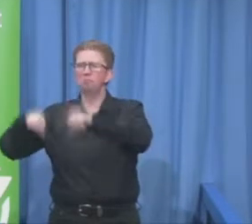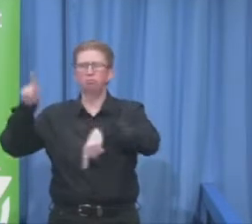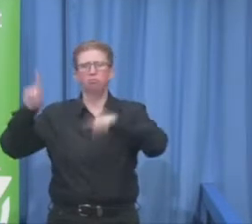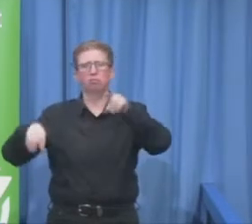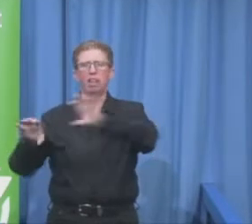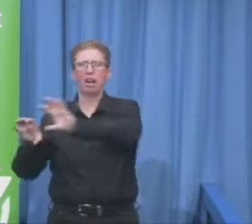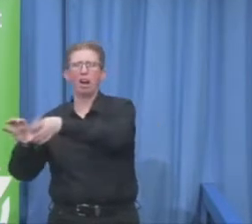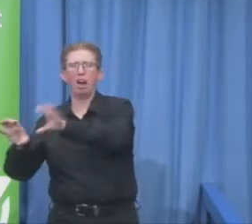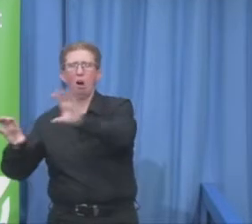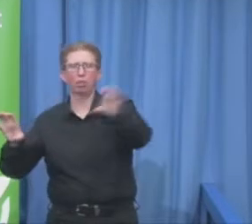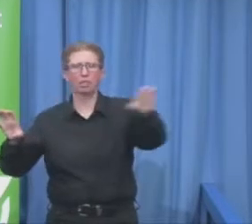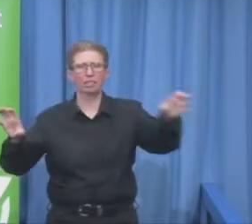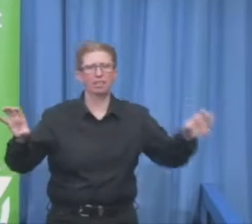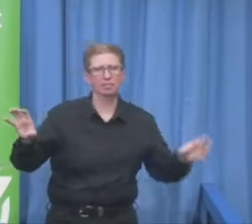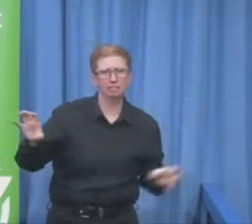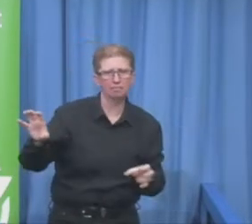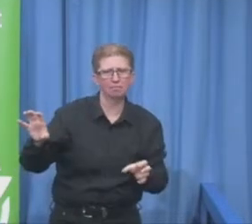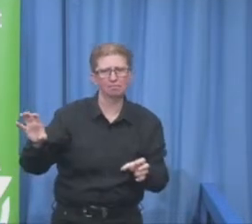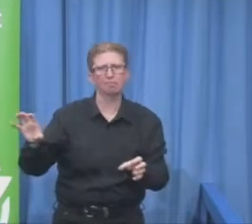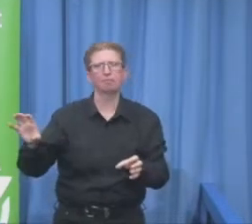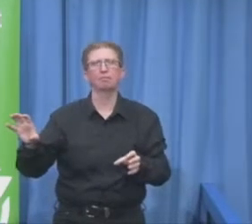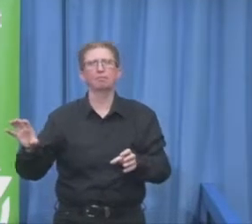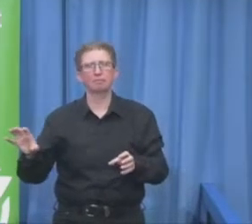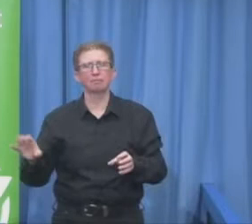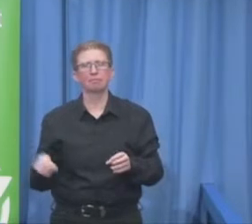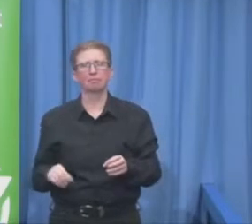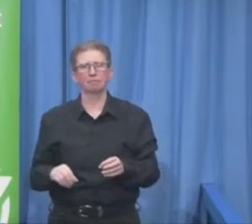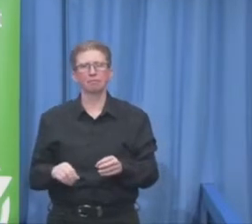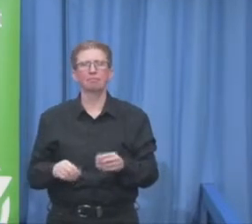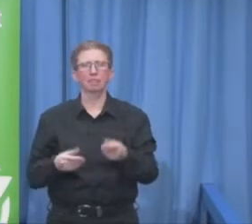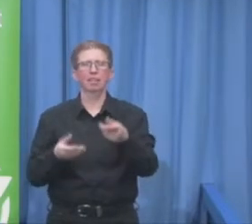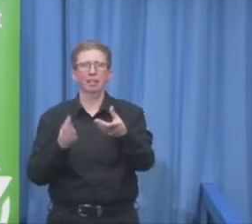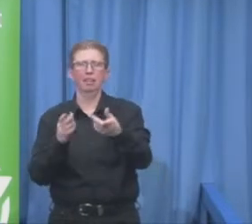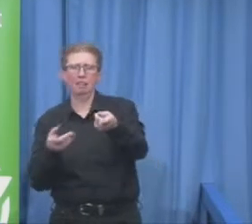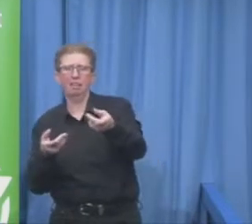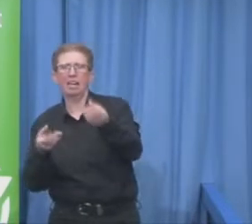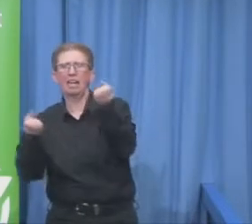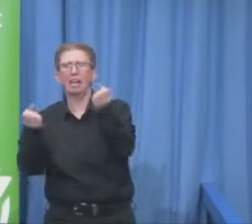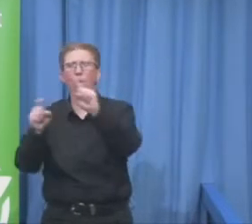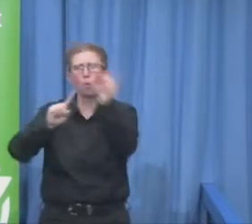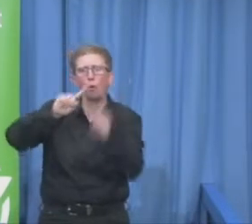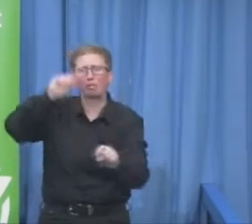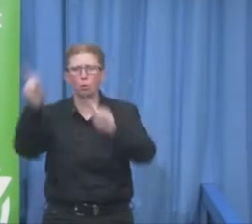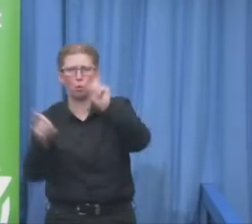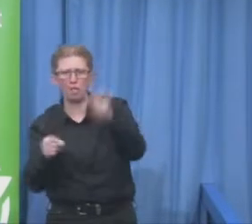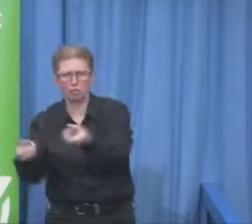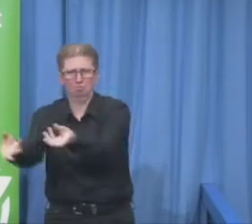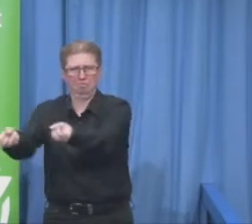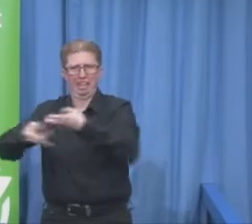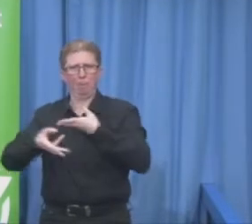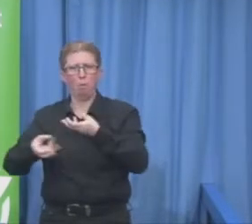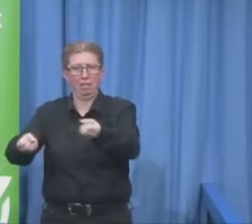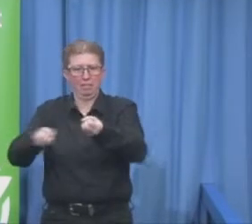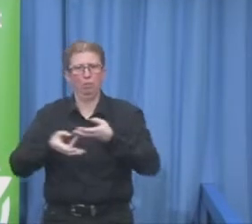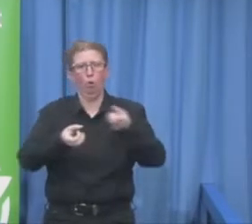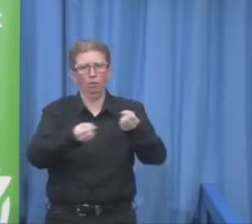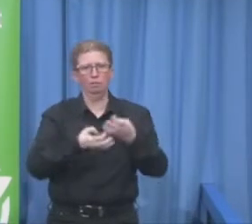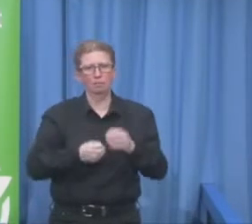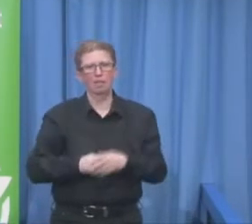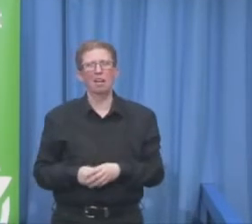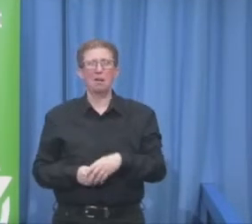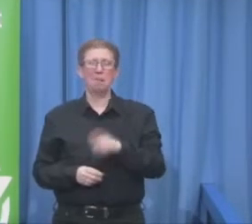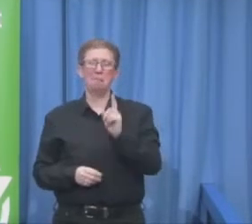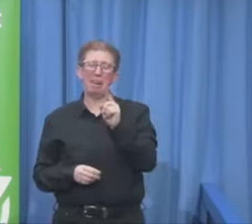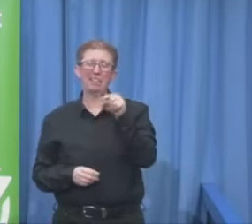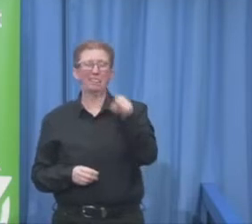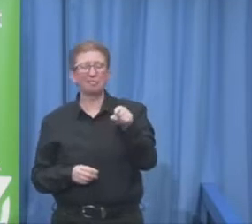exactly so we don't want to do like on a country basis. But we put together the replies from experts